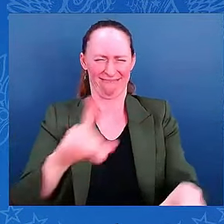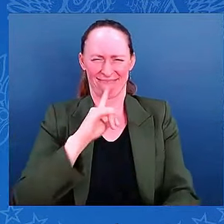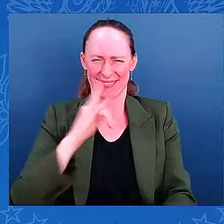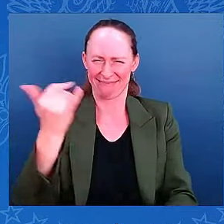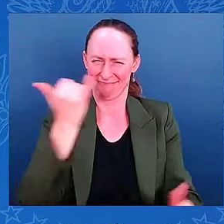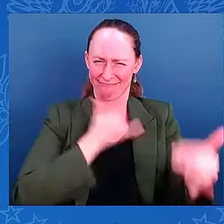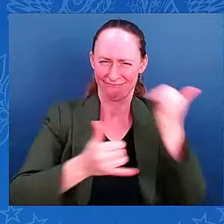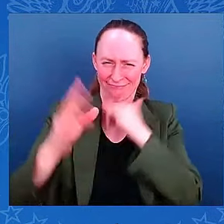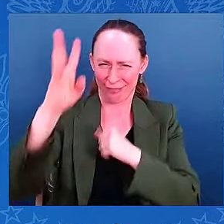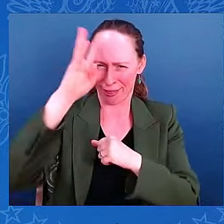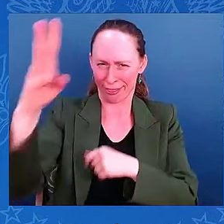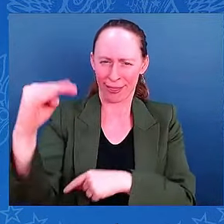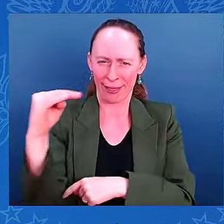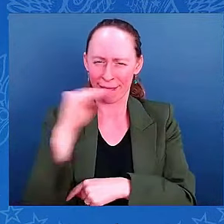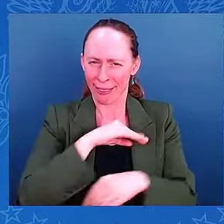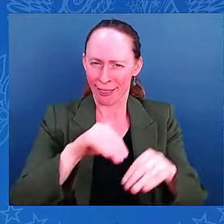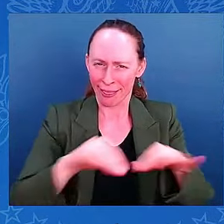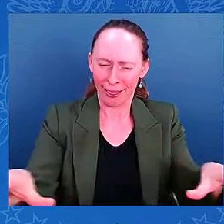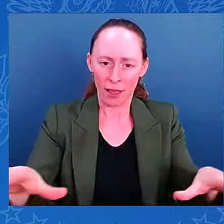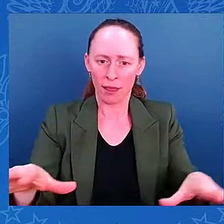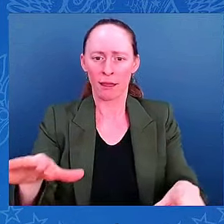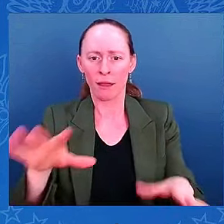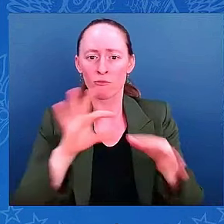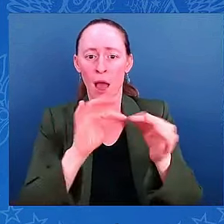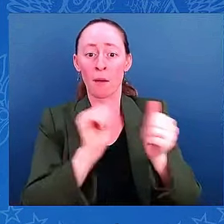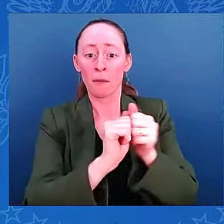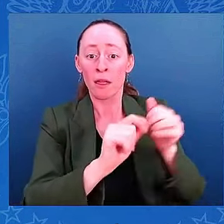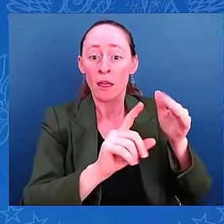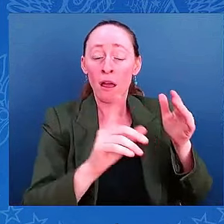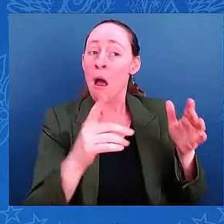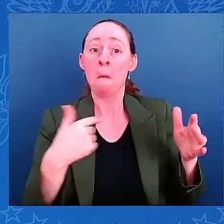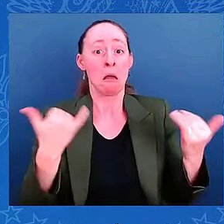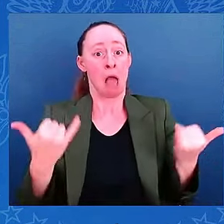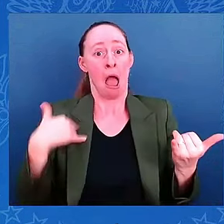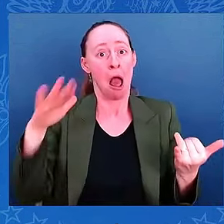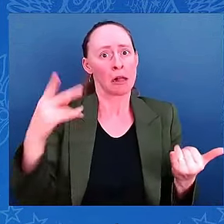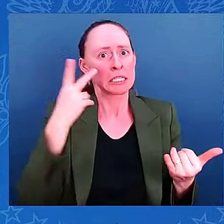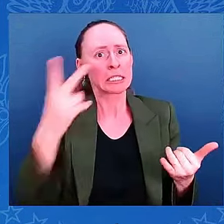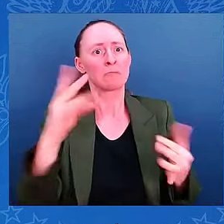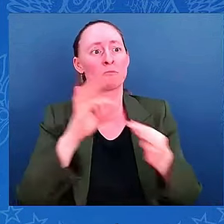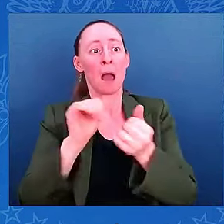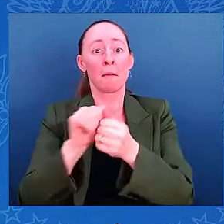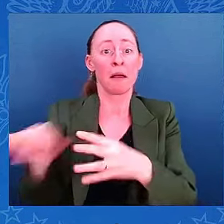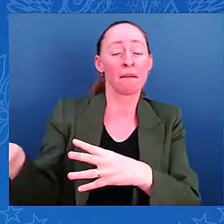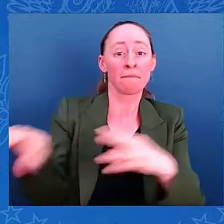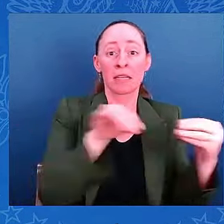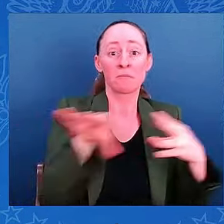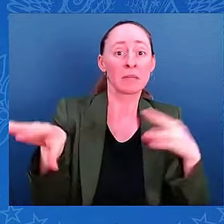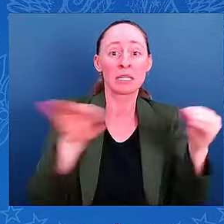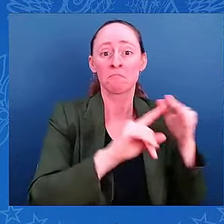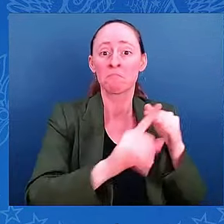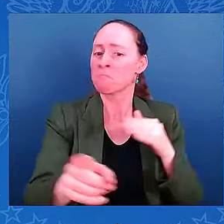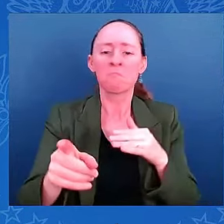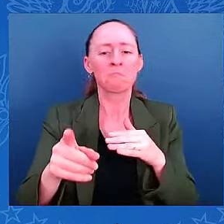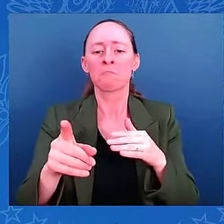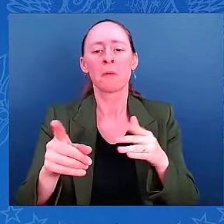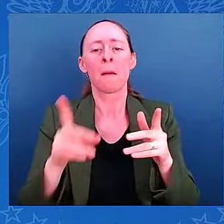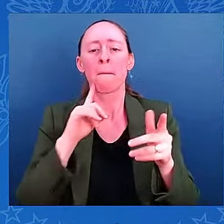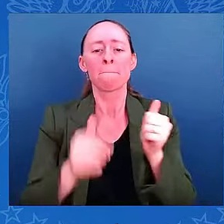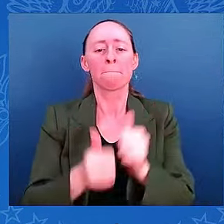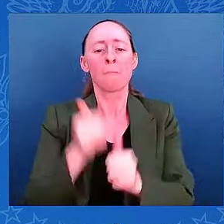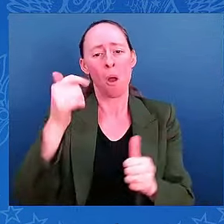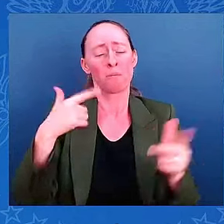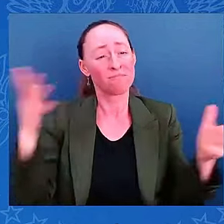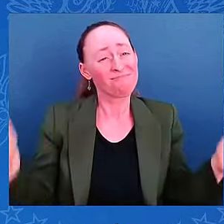think that the local officials, the state officials have been very strong in getting that message out there and getting people to move out of harm's way.